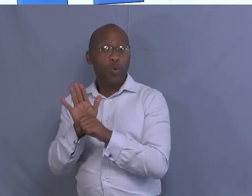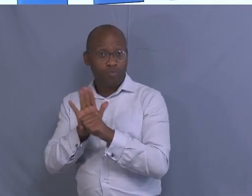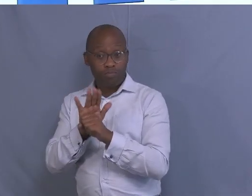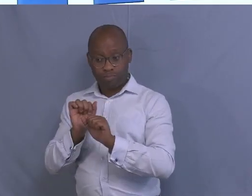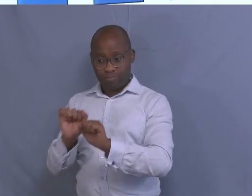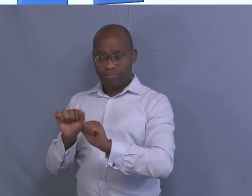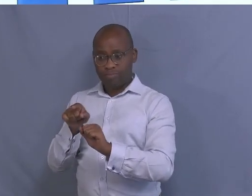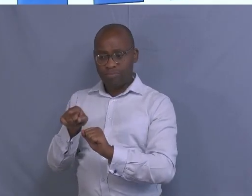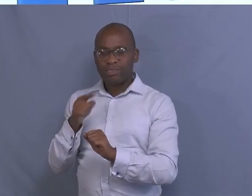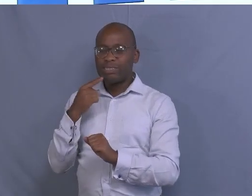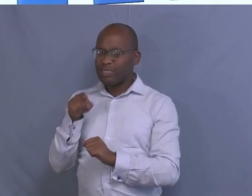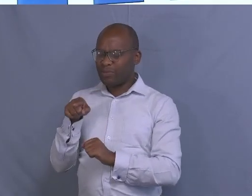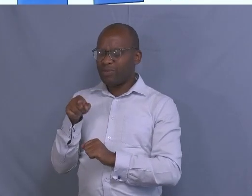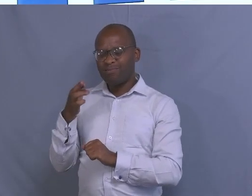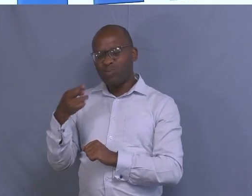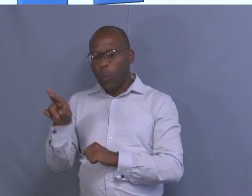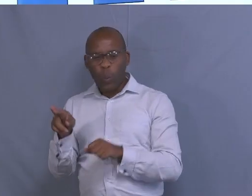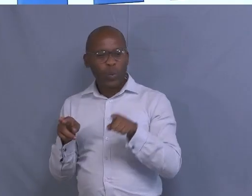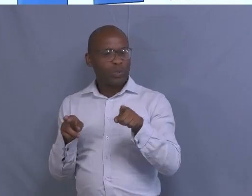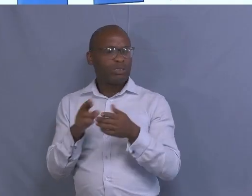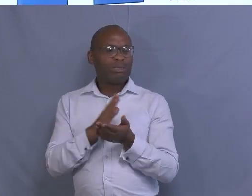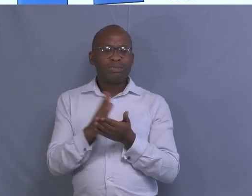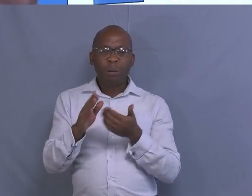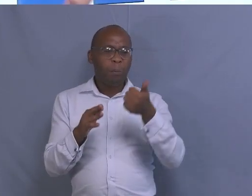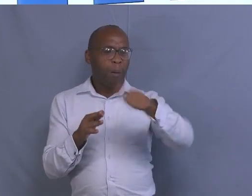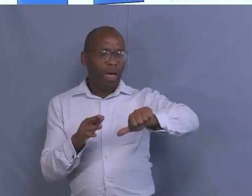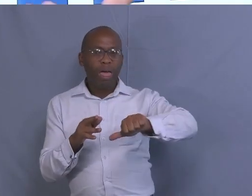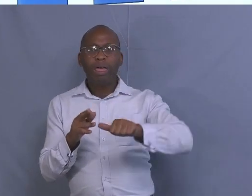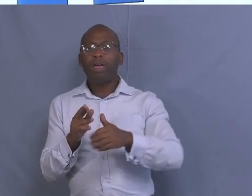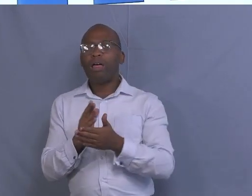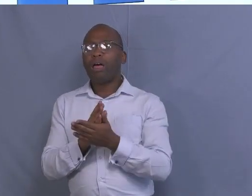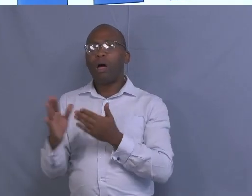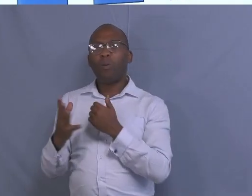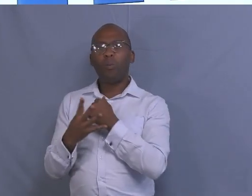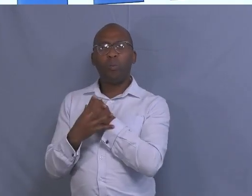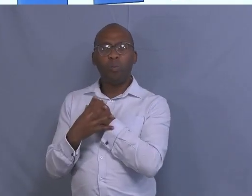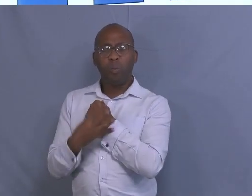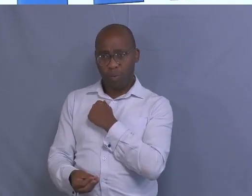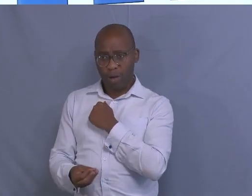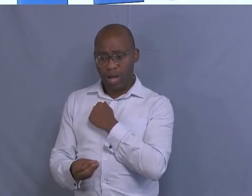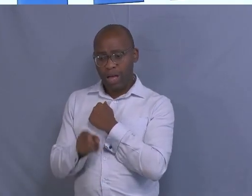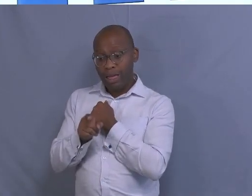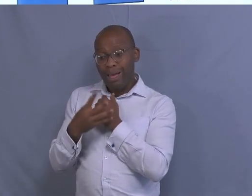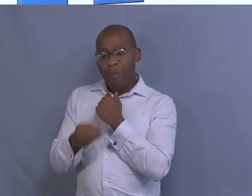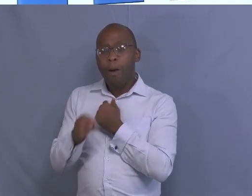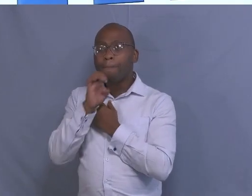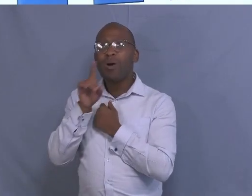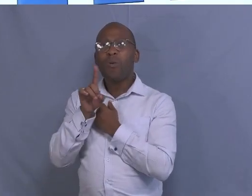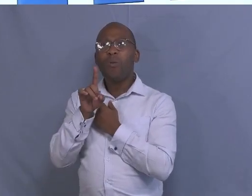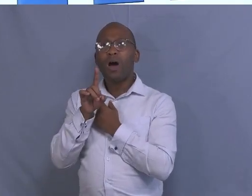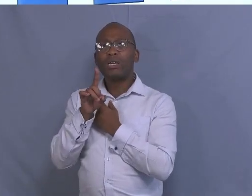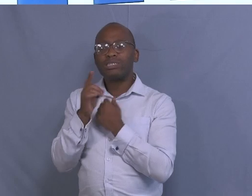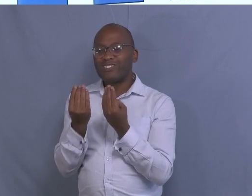one is good, the other one is moderate, and poor. That means the one that is poor, it is overgrazed. Therefore,